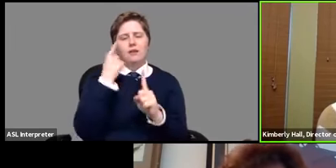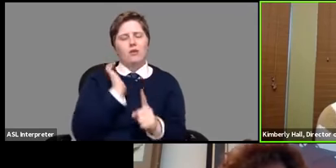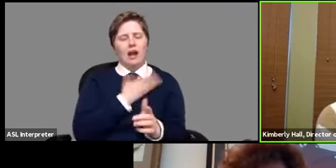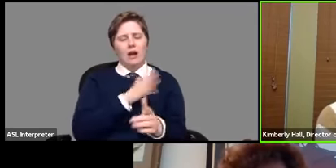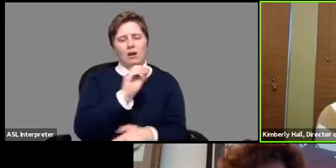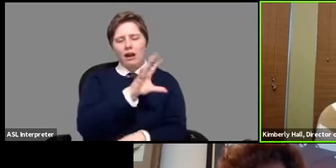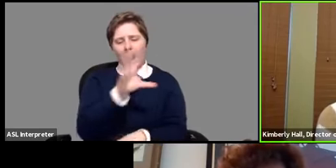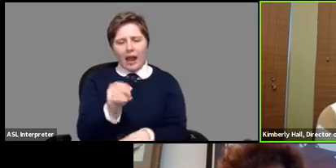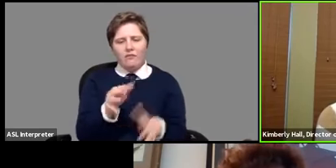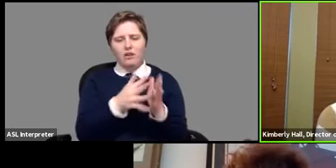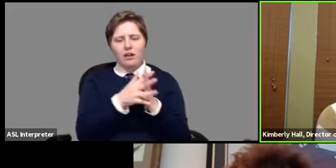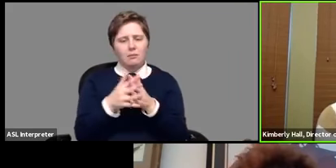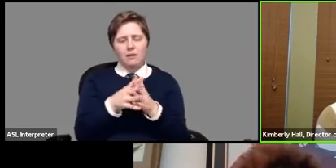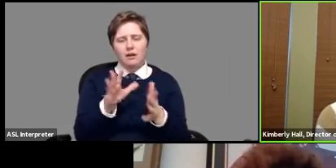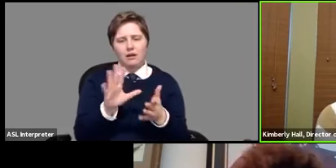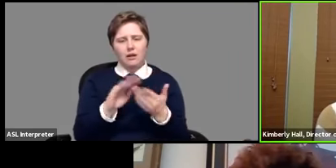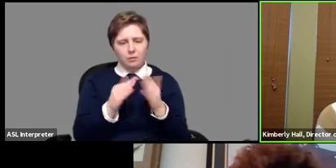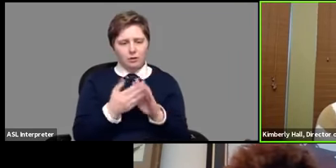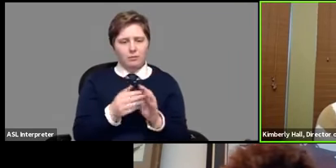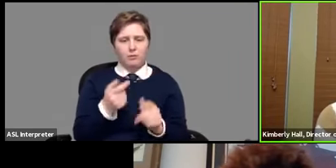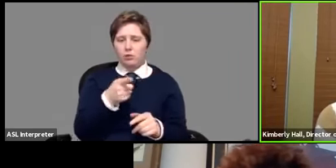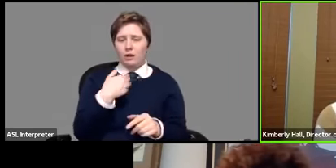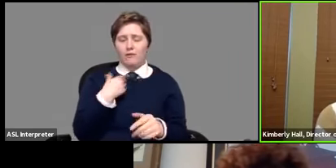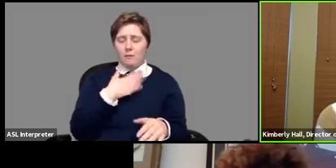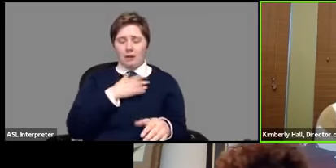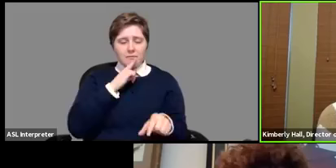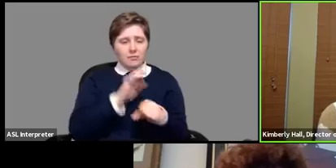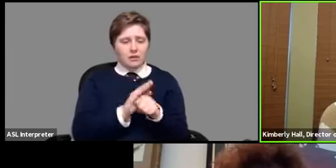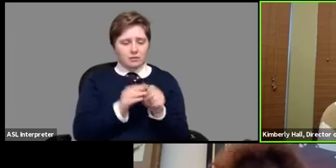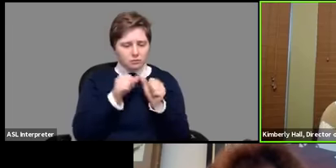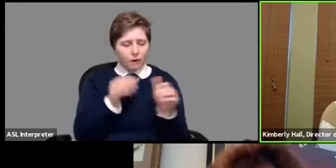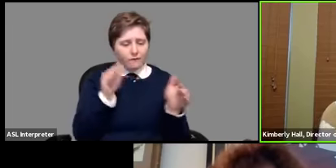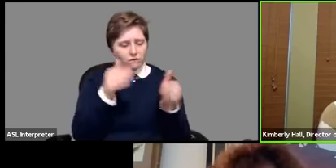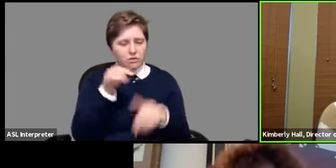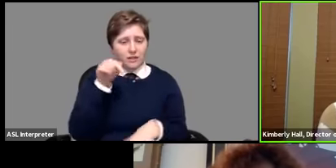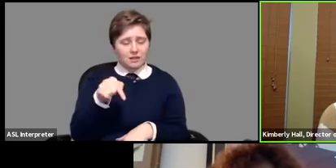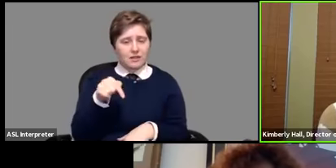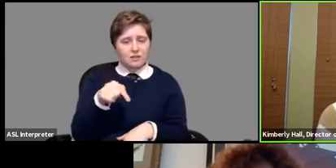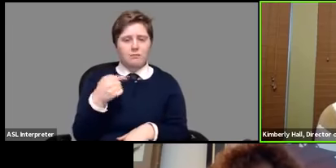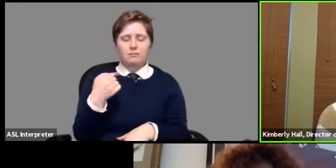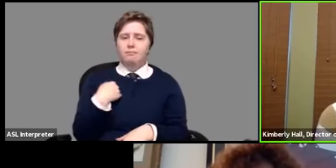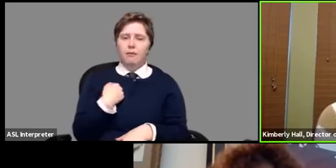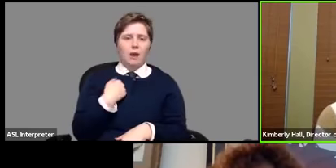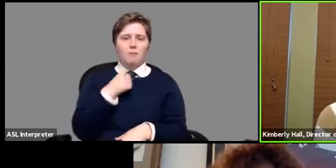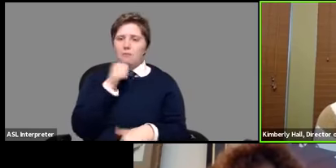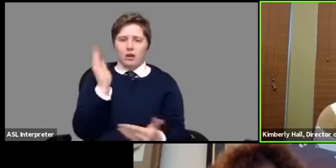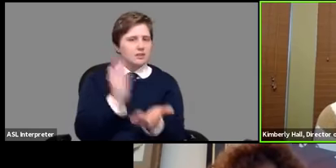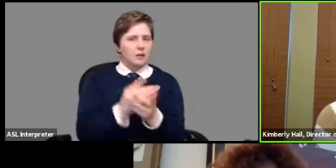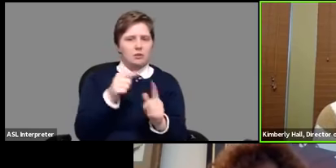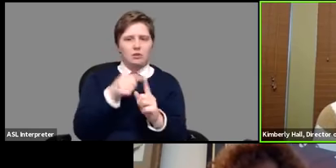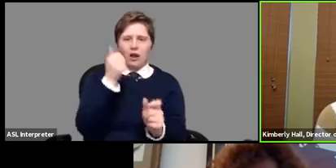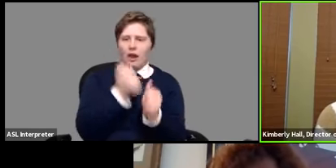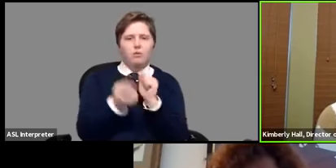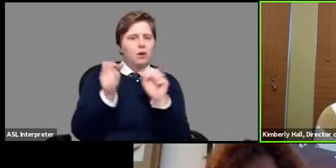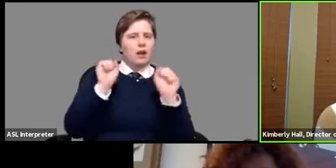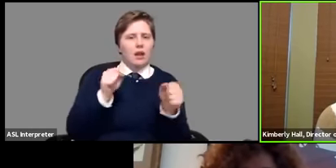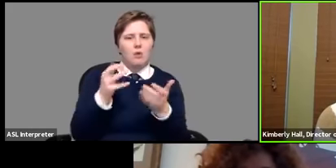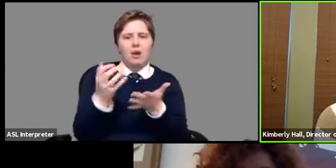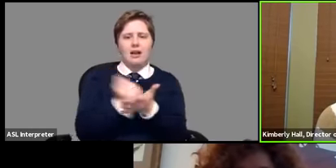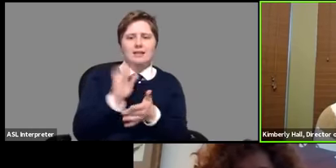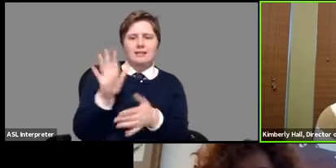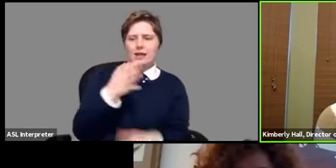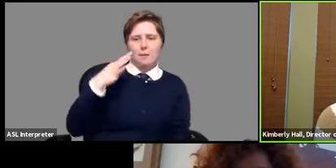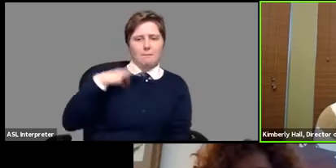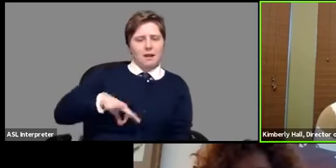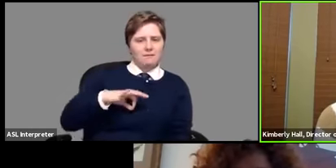community so you have my commitment to continuing to focus on this i won't rest until everyone who's eligible receives their